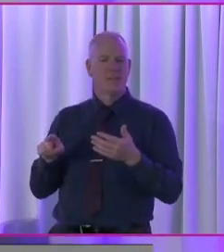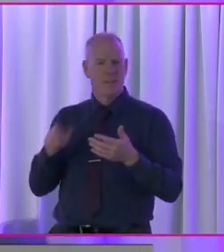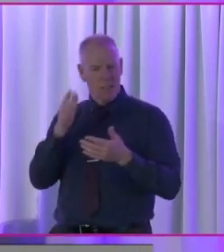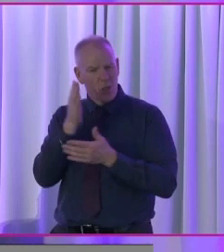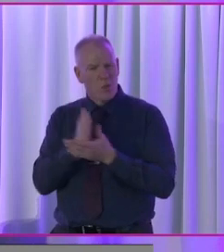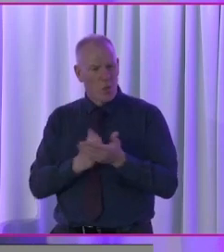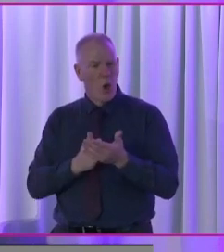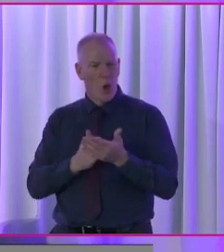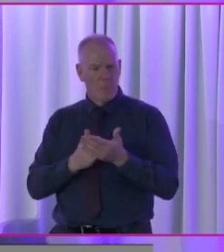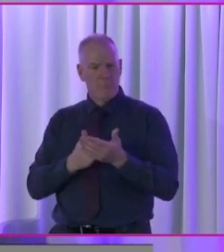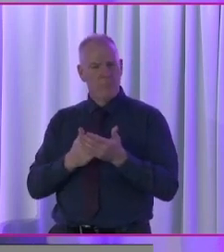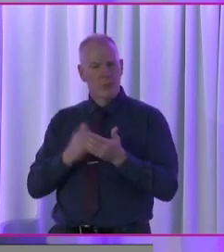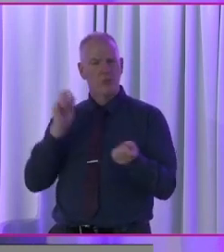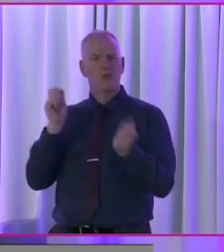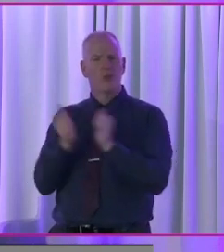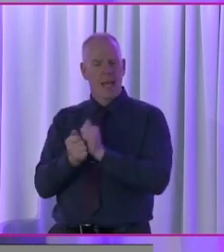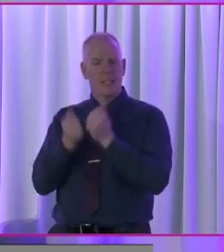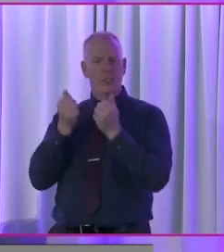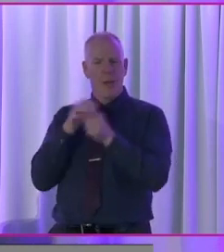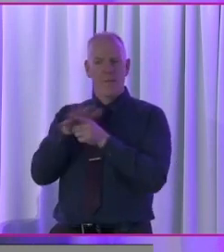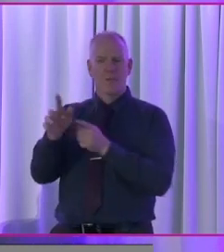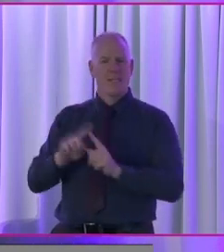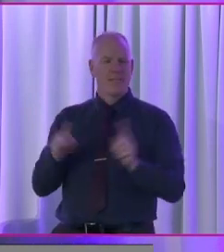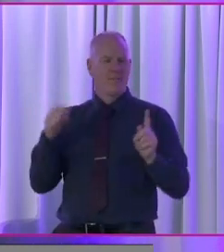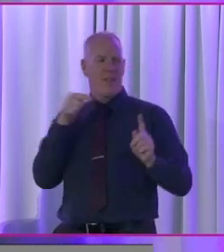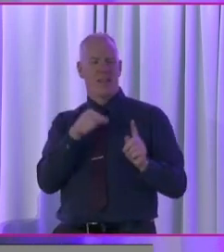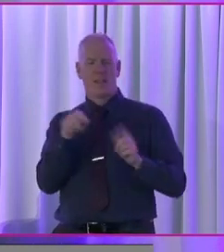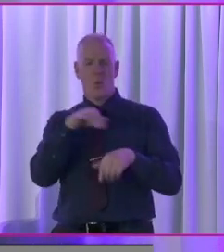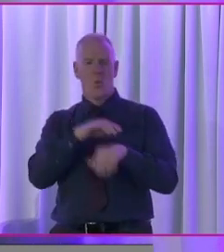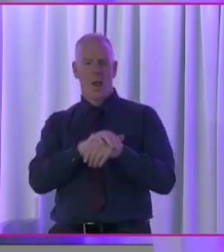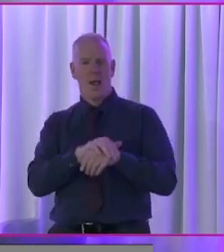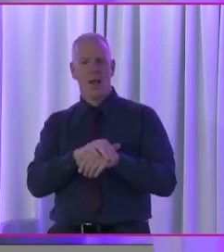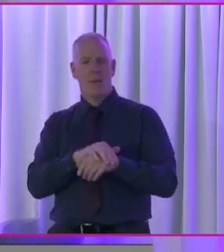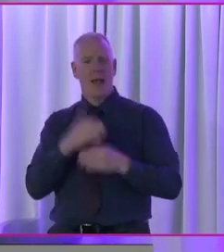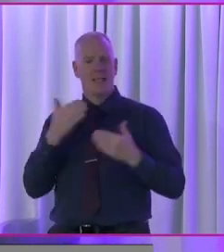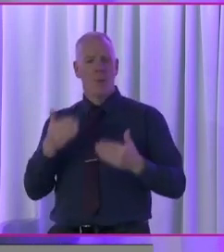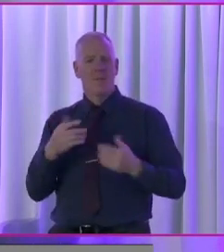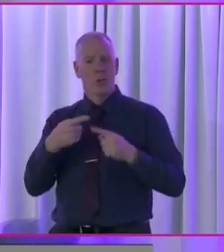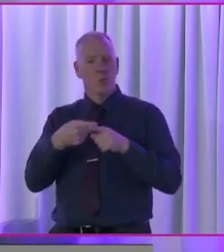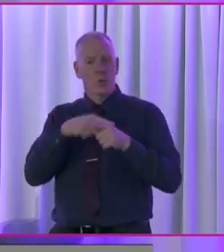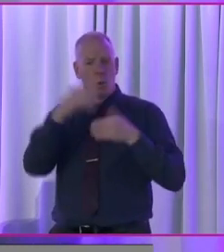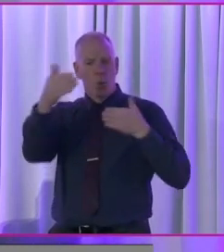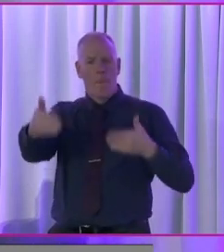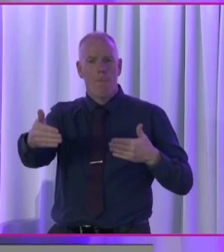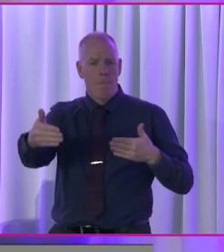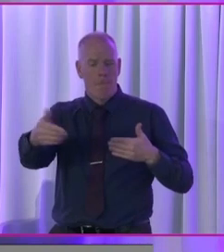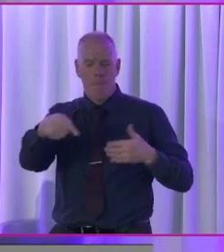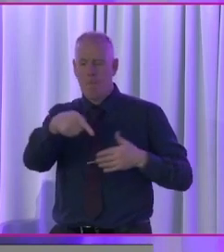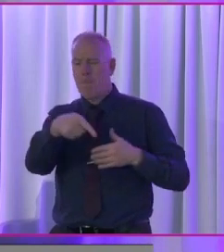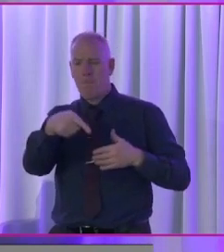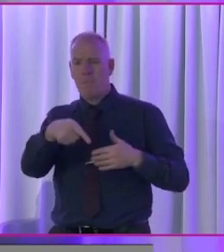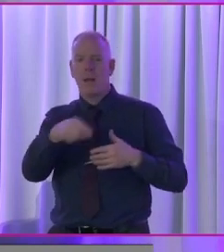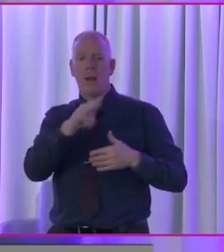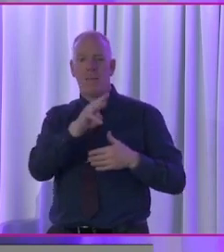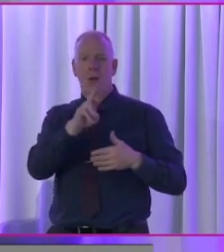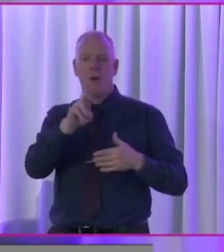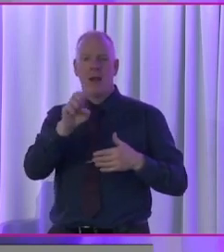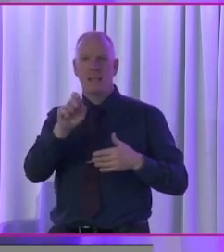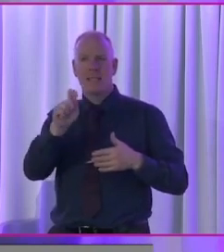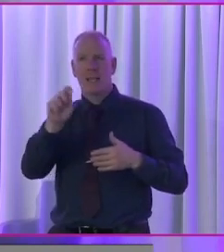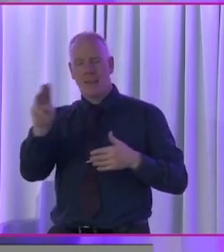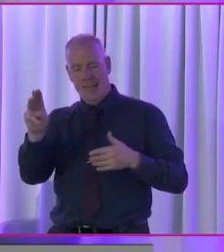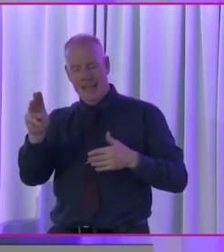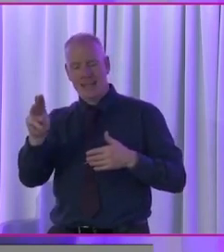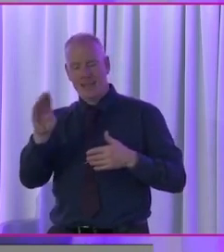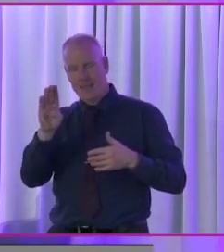or some momentum, Jerry, in order to be able to make a difference here for the moment in the short term. Certainly, um, PRS TV seems